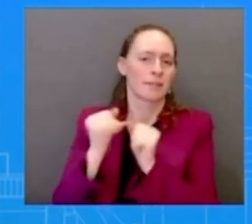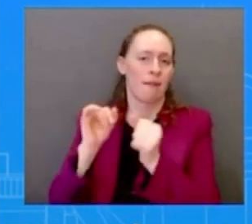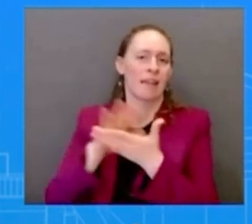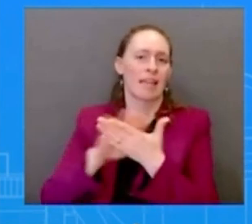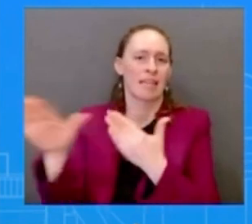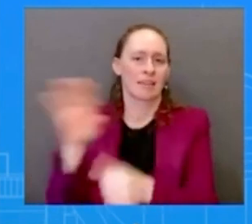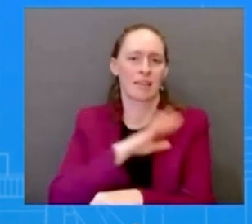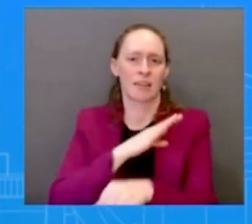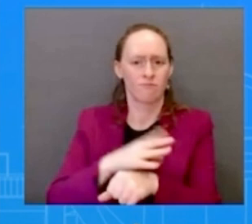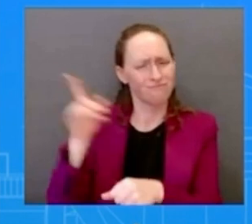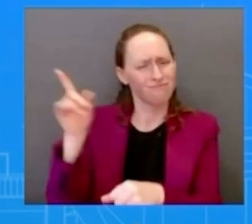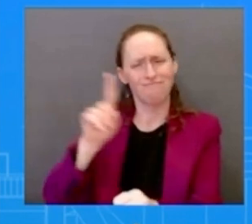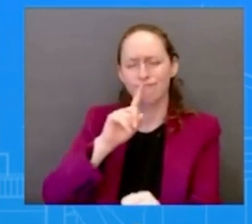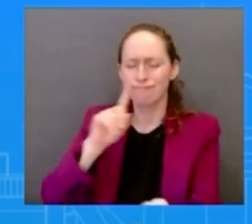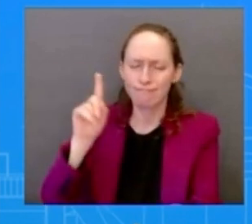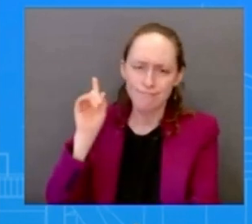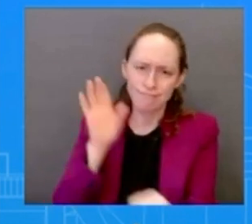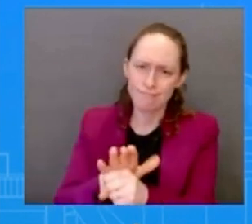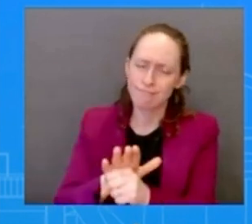okay